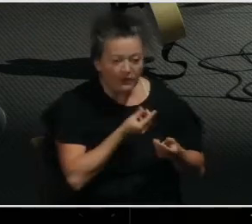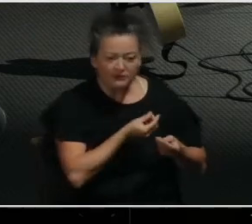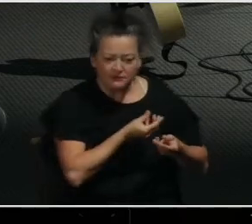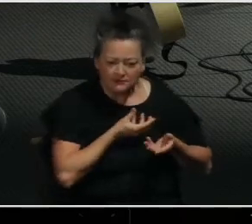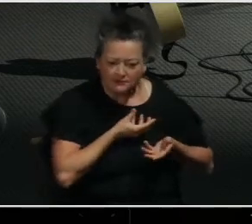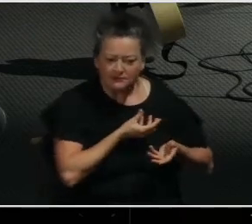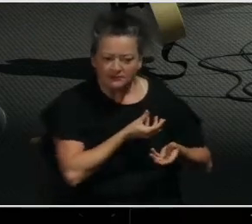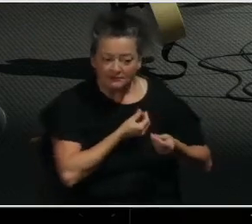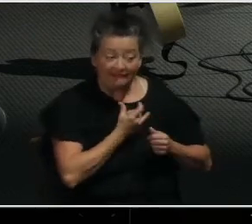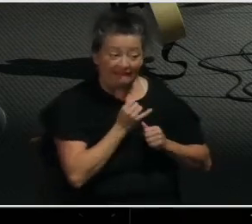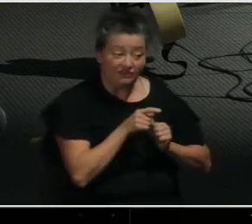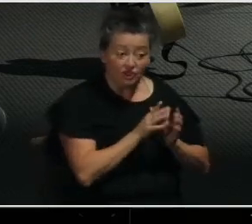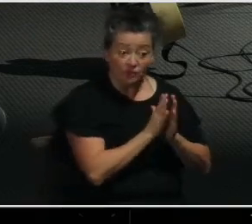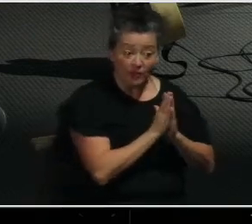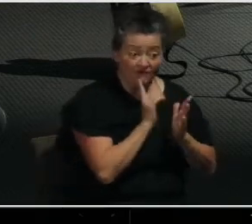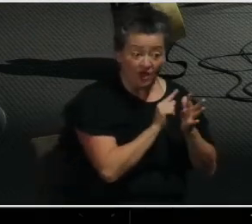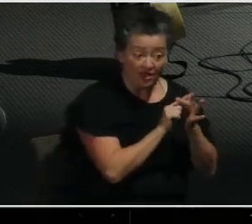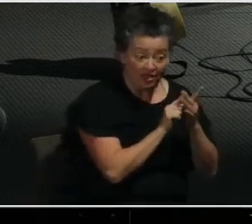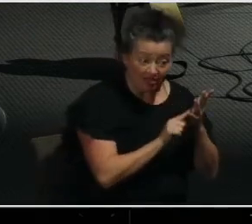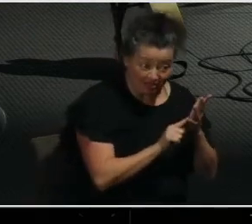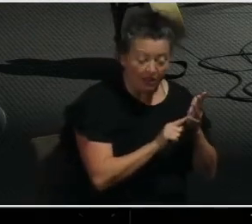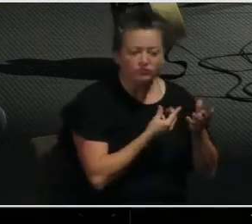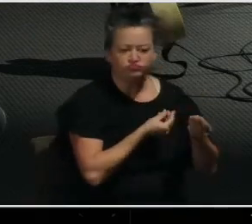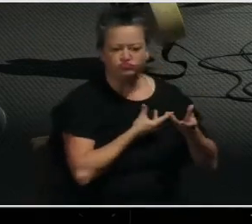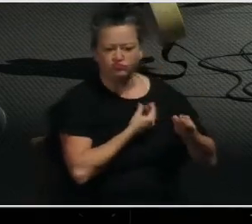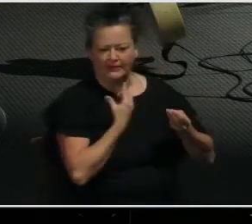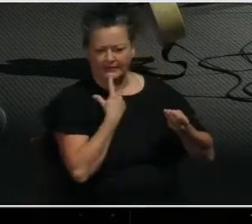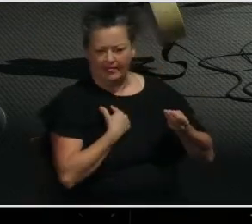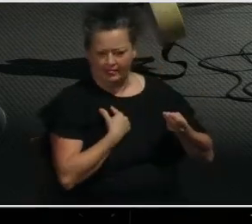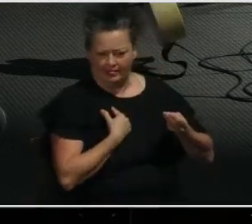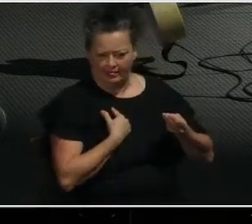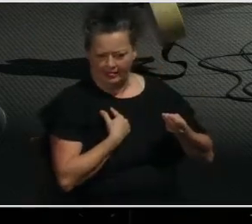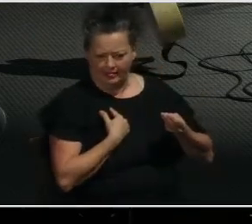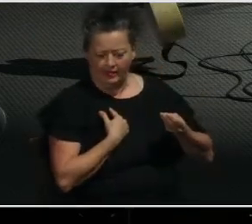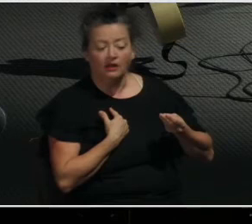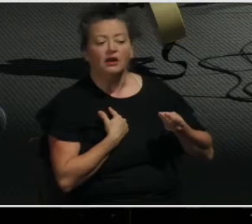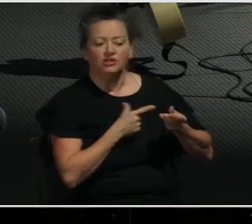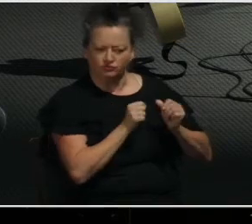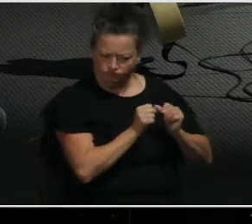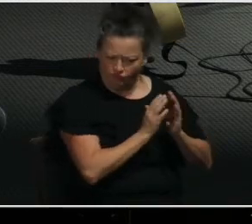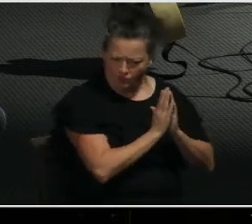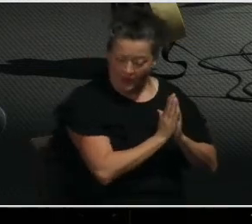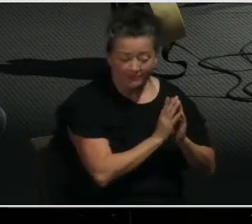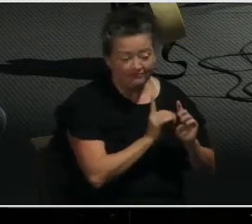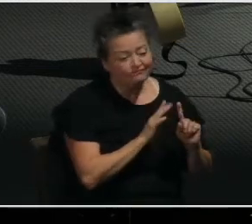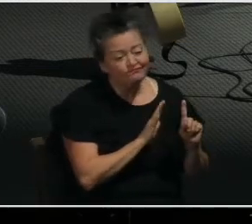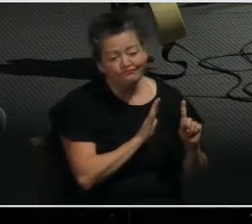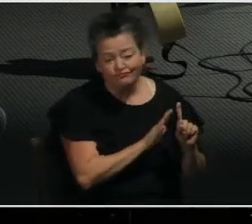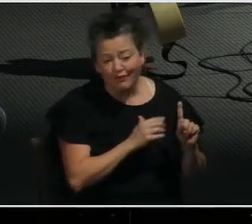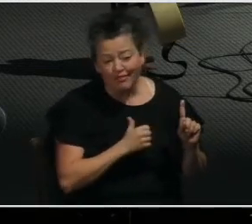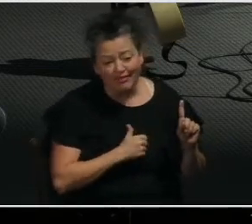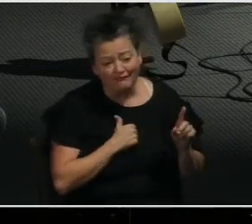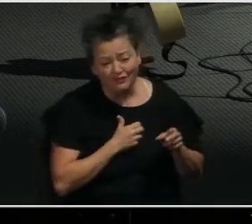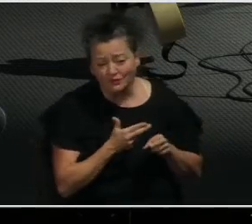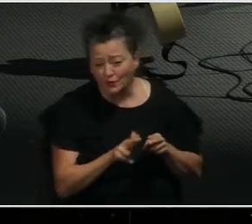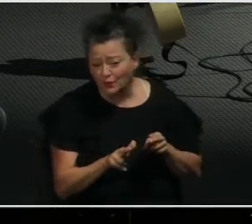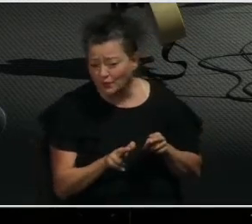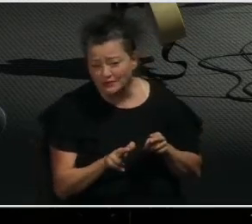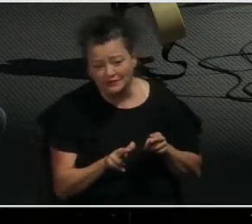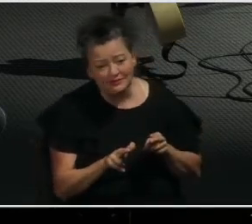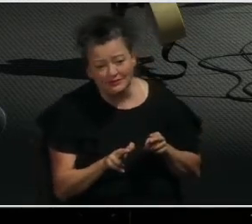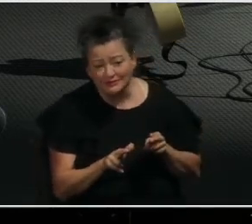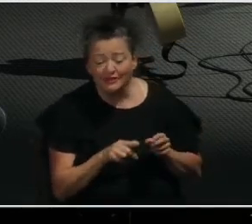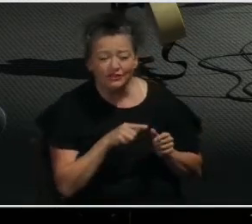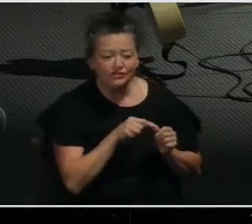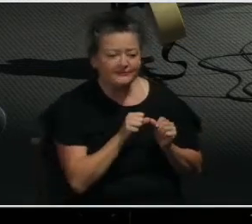that she was praying about for us. But things got worse for her. She got weaker and weaker.